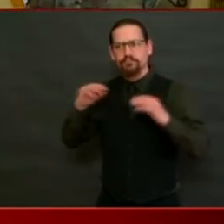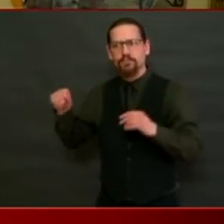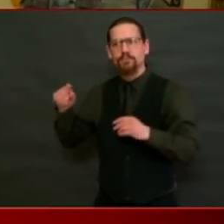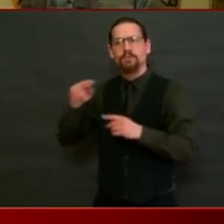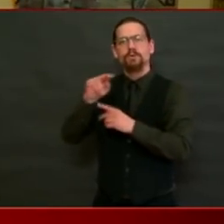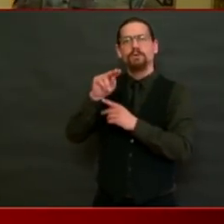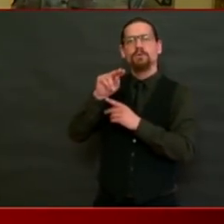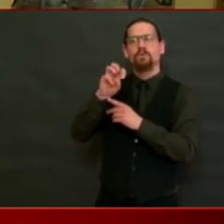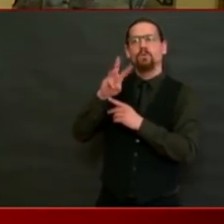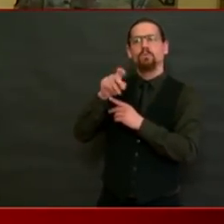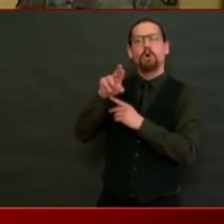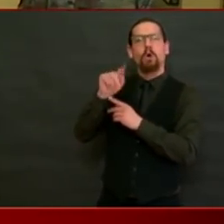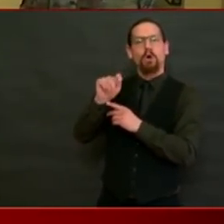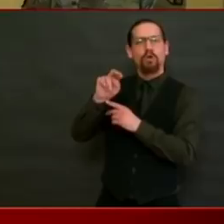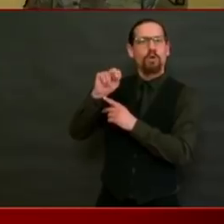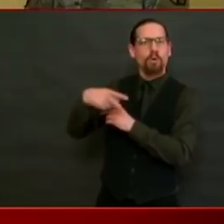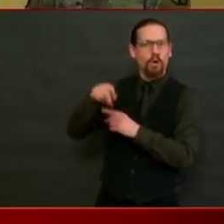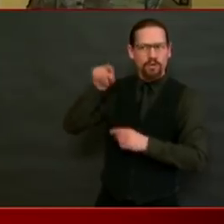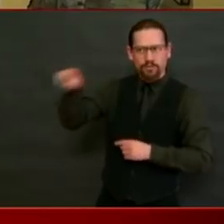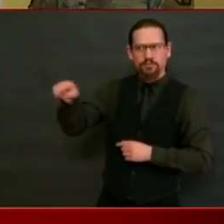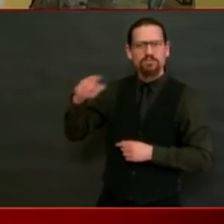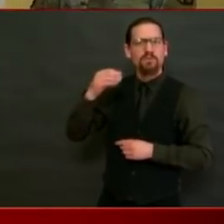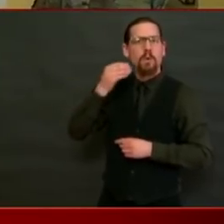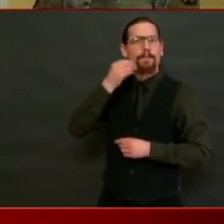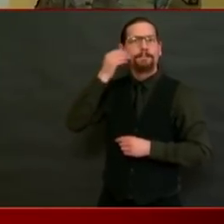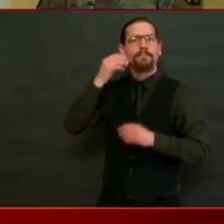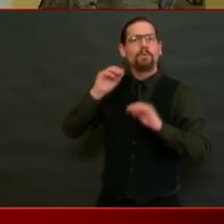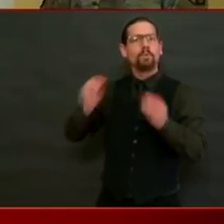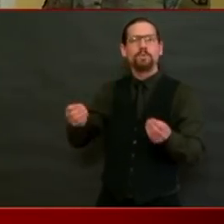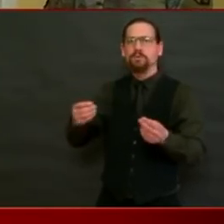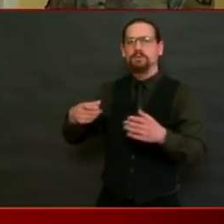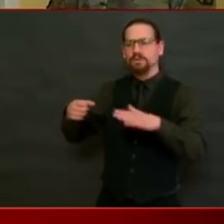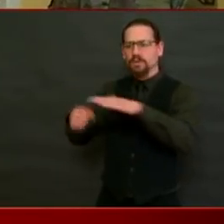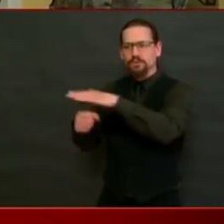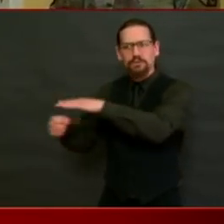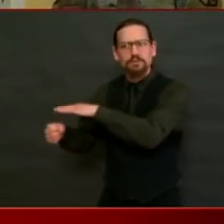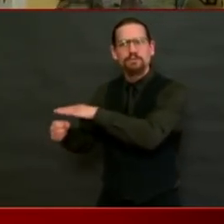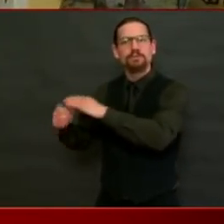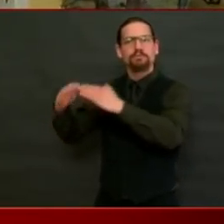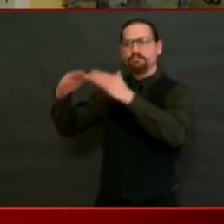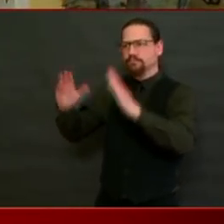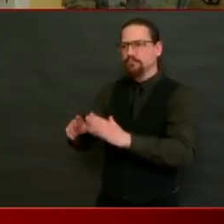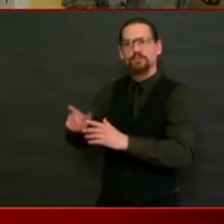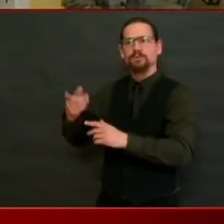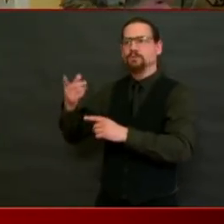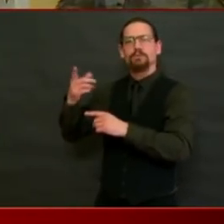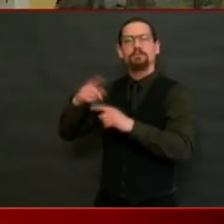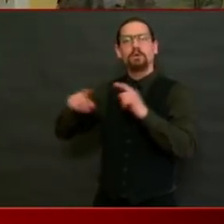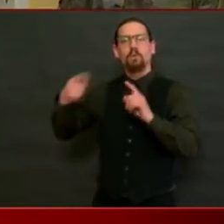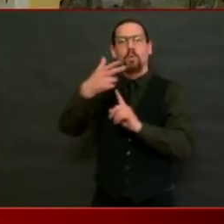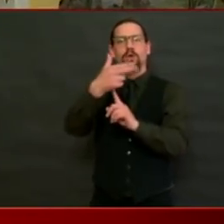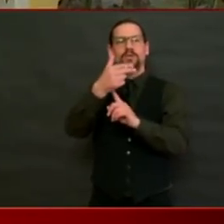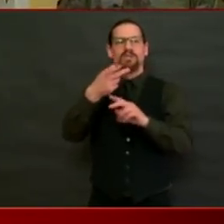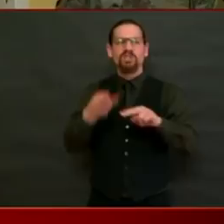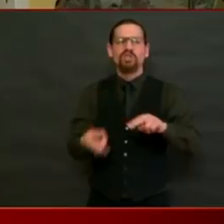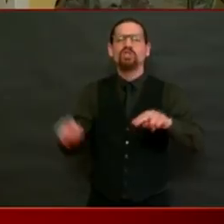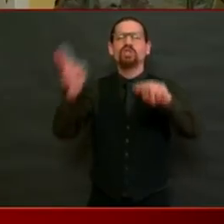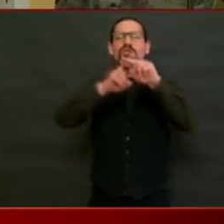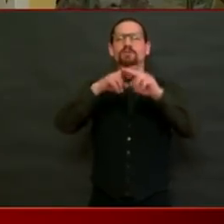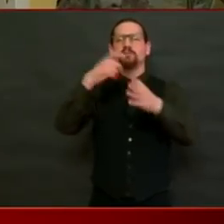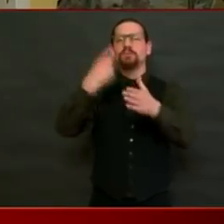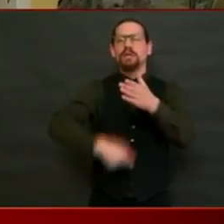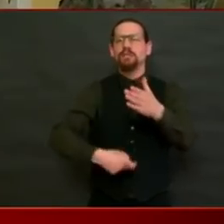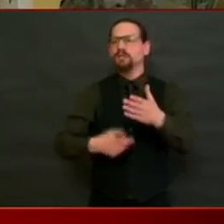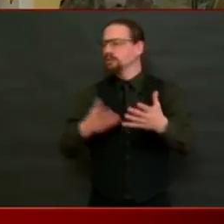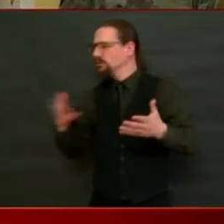some Newport hotels have simultaneously raised their prices. Is there a way to remedy the situation, even if only at your